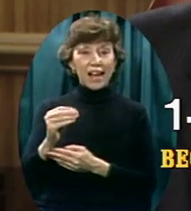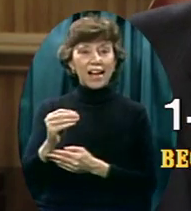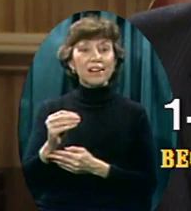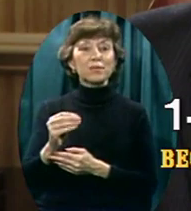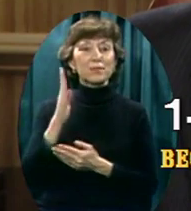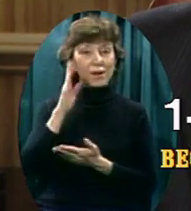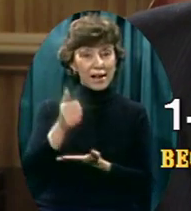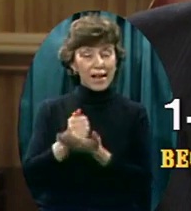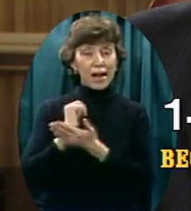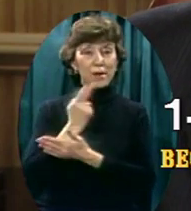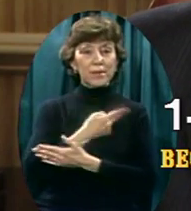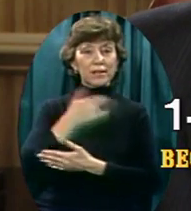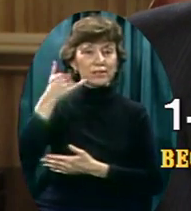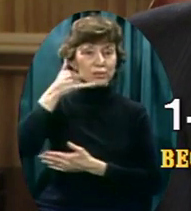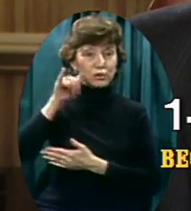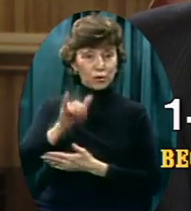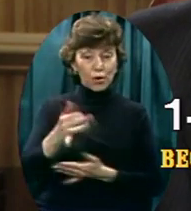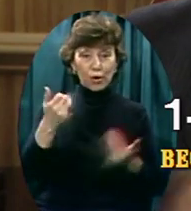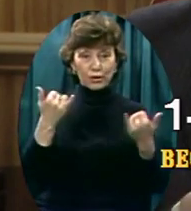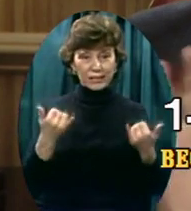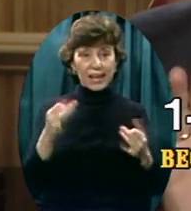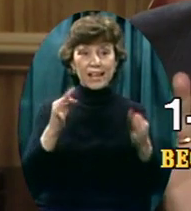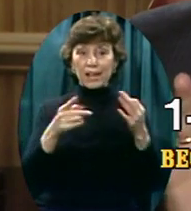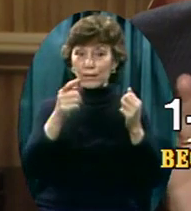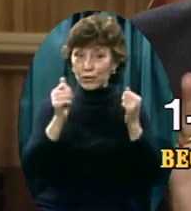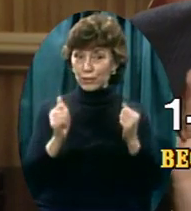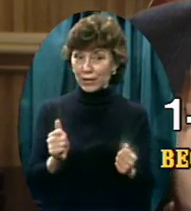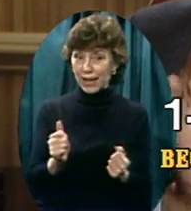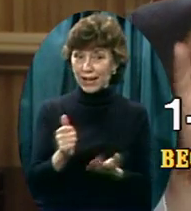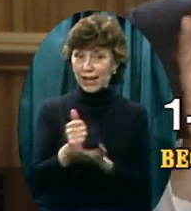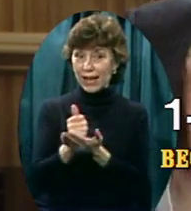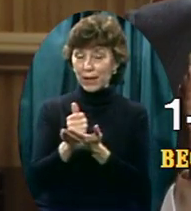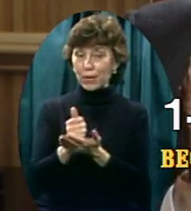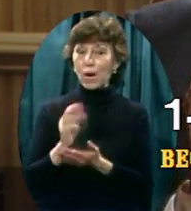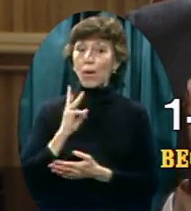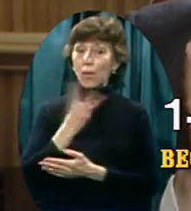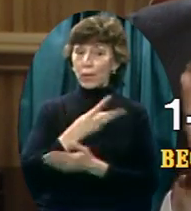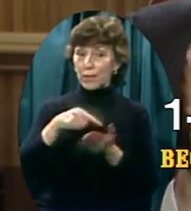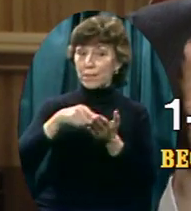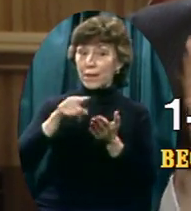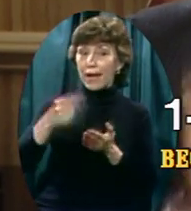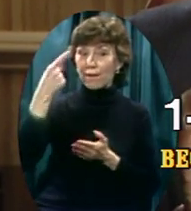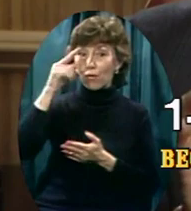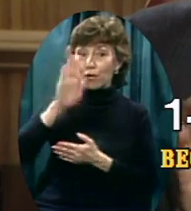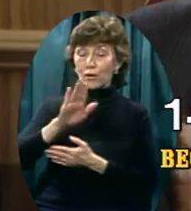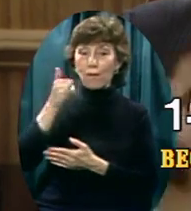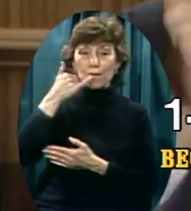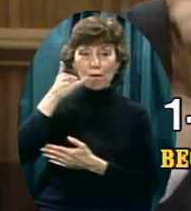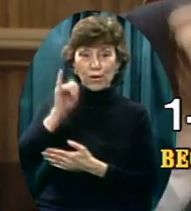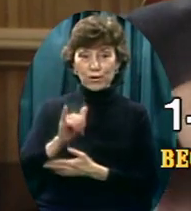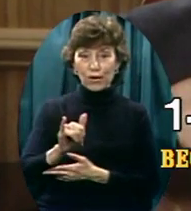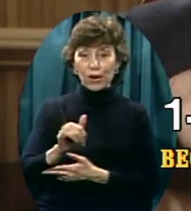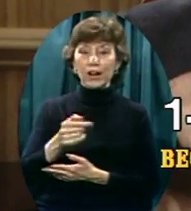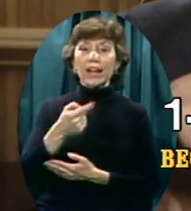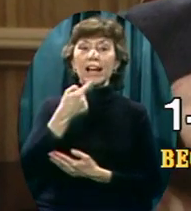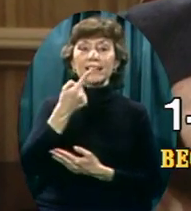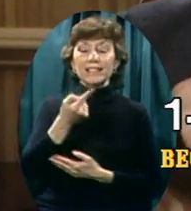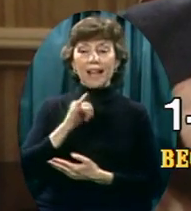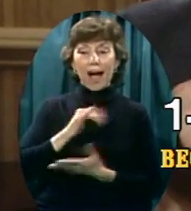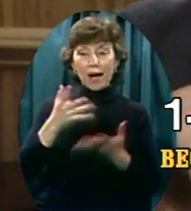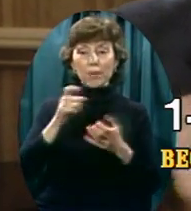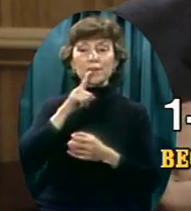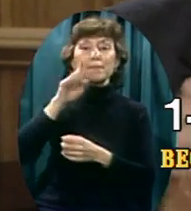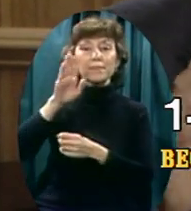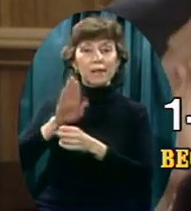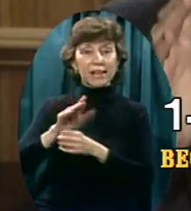-800-446-5000 Please We'll pay for the call And tell the operator I want to become Jerry's faith partner I want to pledge $10 a